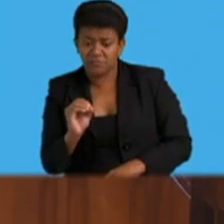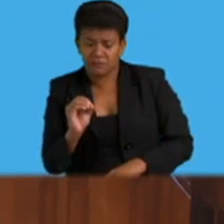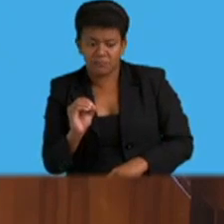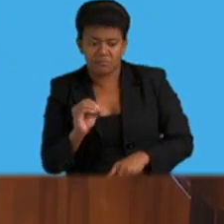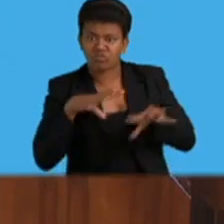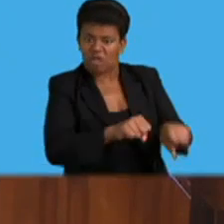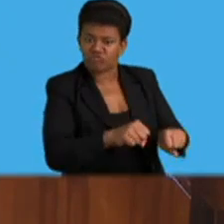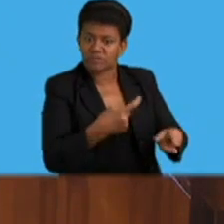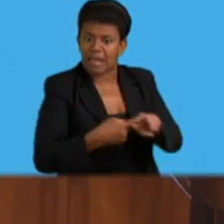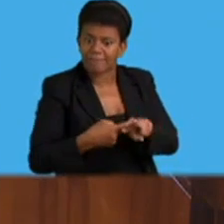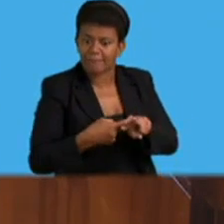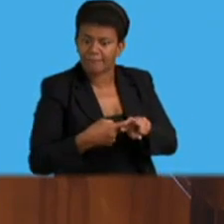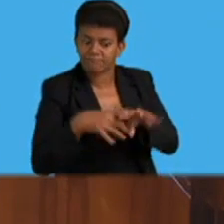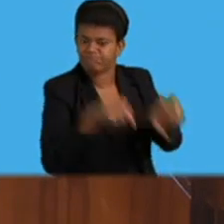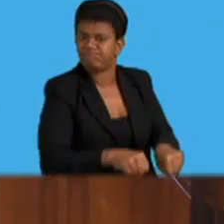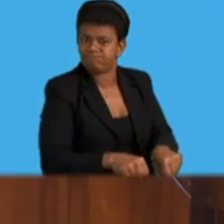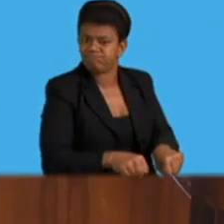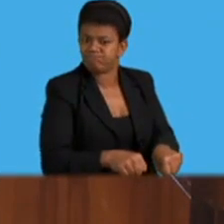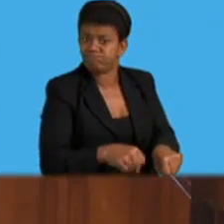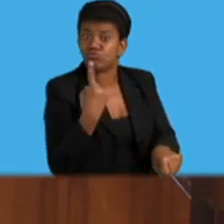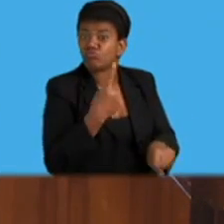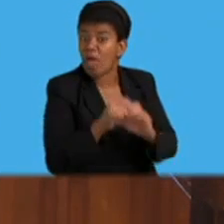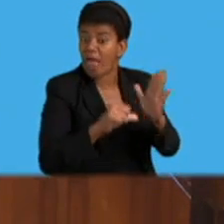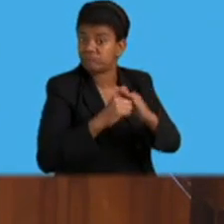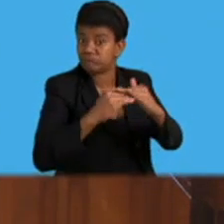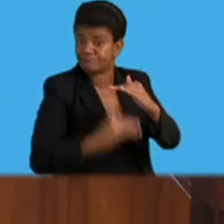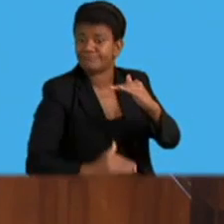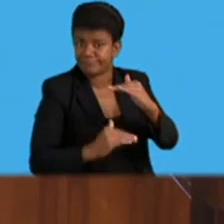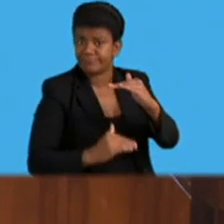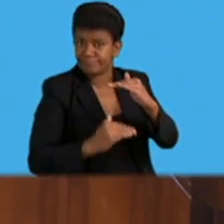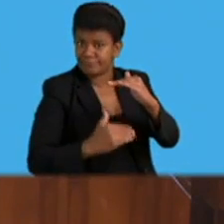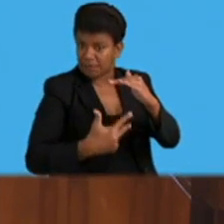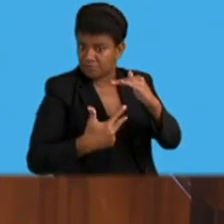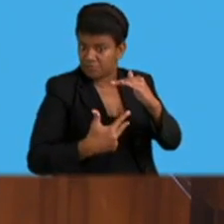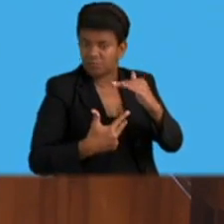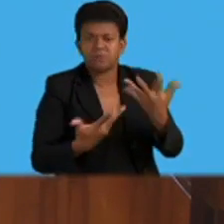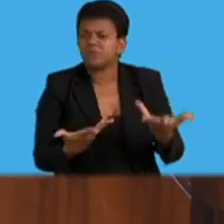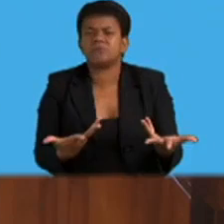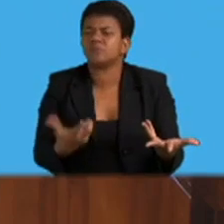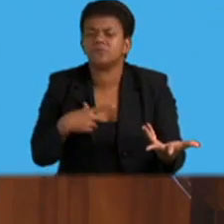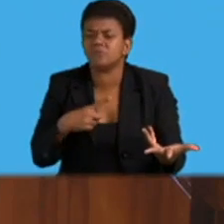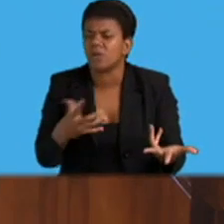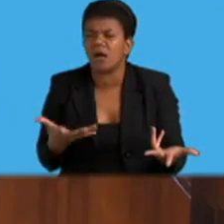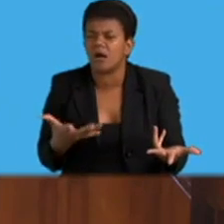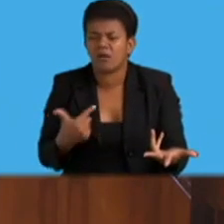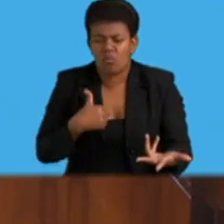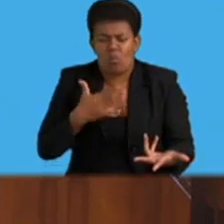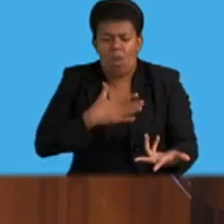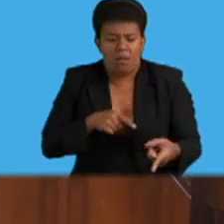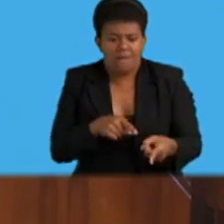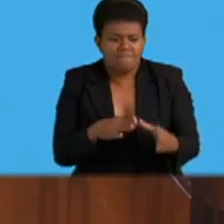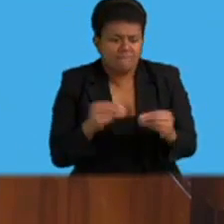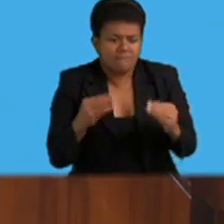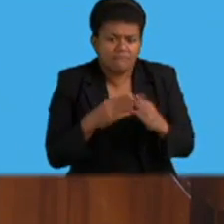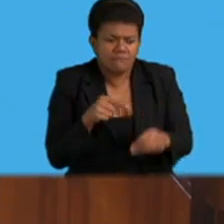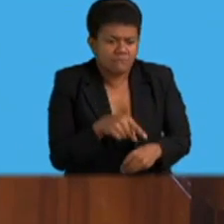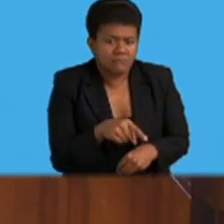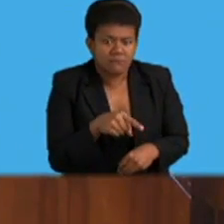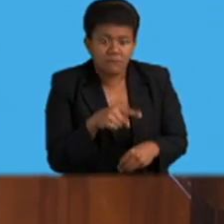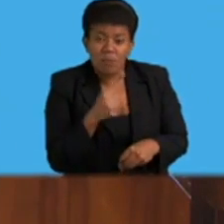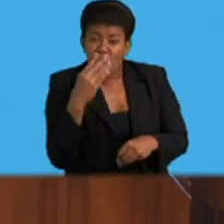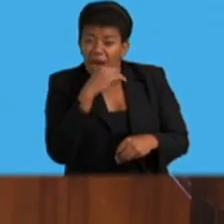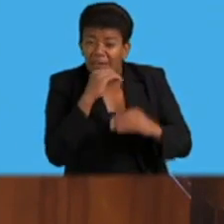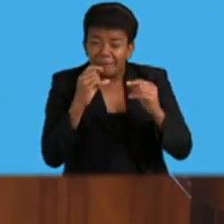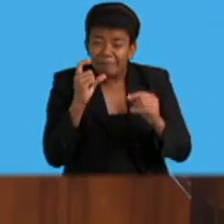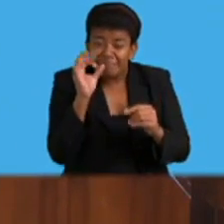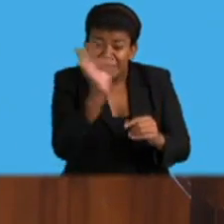under 18 years of age with intent to have carnal knowledge increased by 100%, and decent